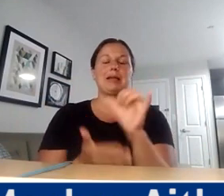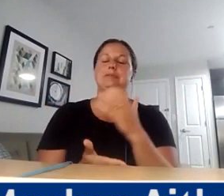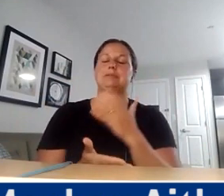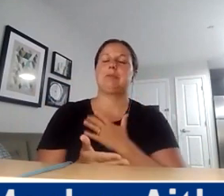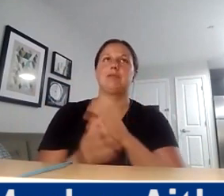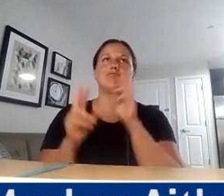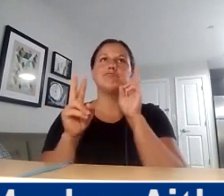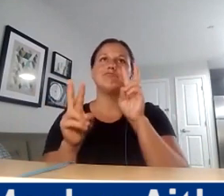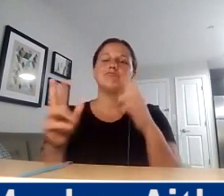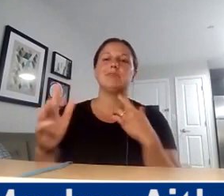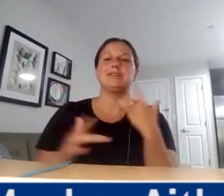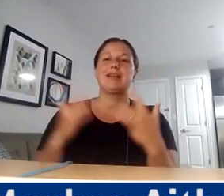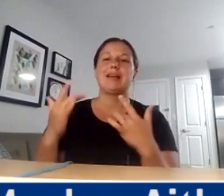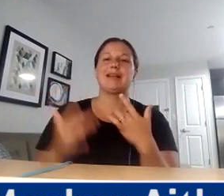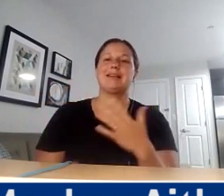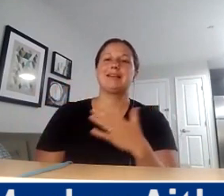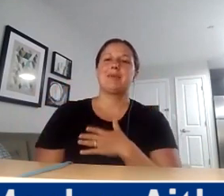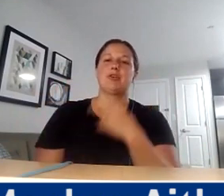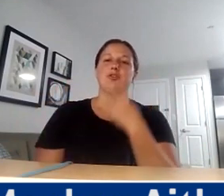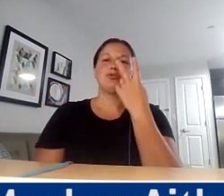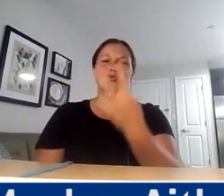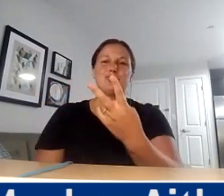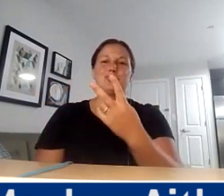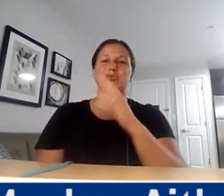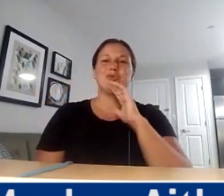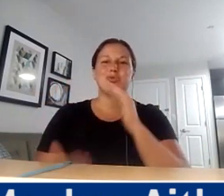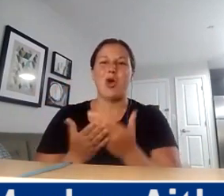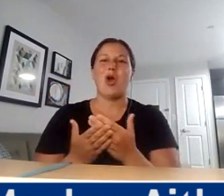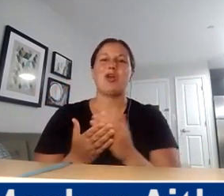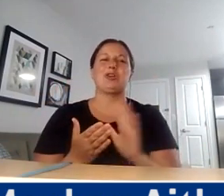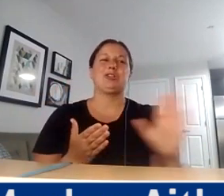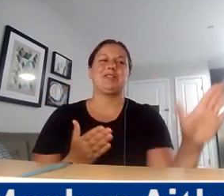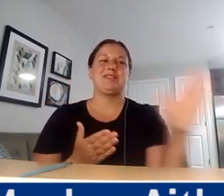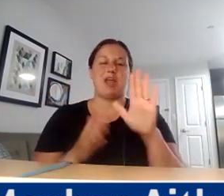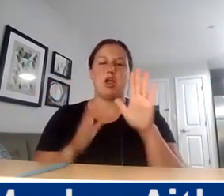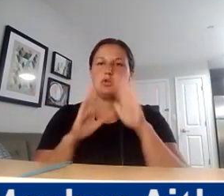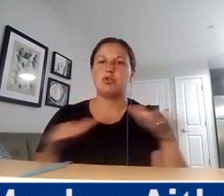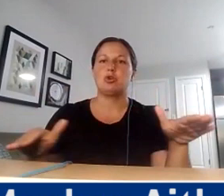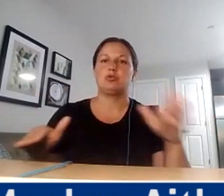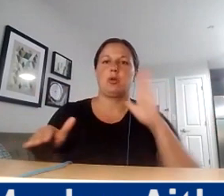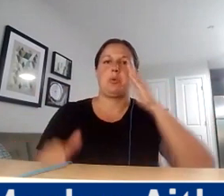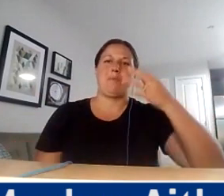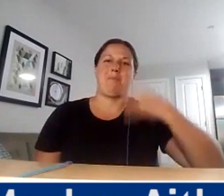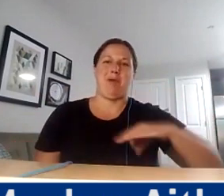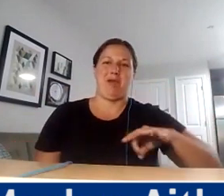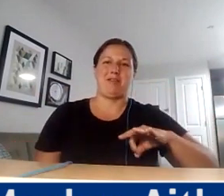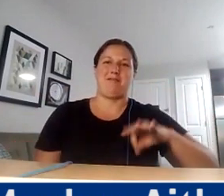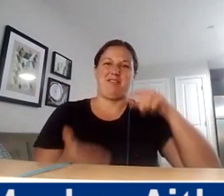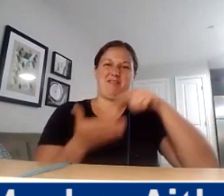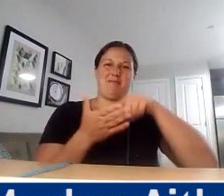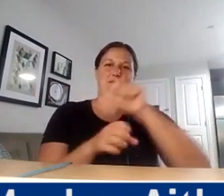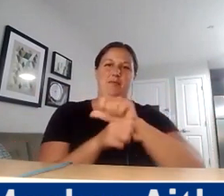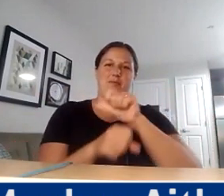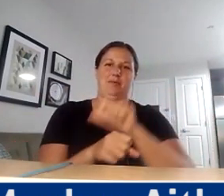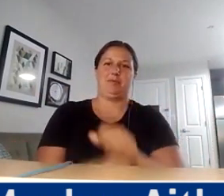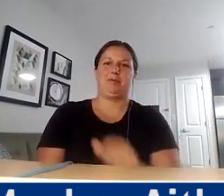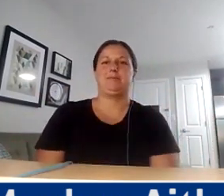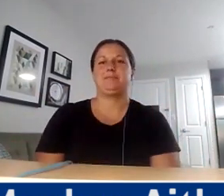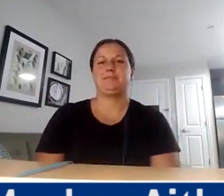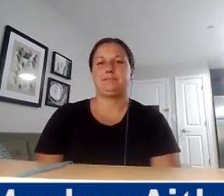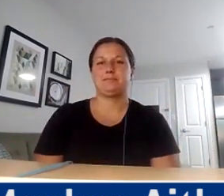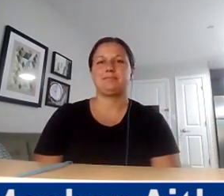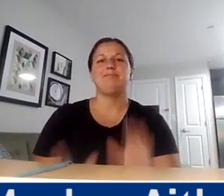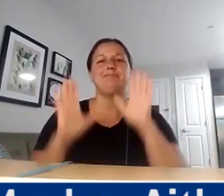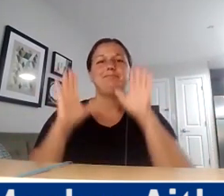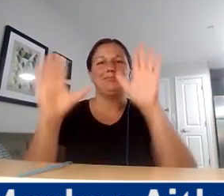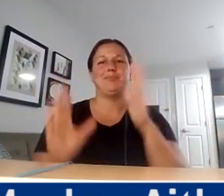because my two little girls and, you know, and their children will be able to benefit from the work that we're doing right now. That's wonderful.